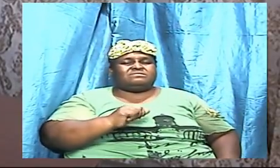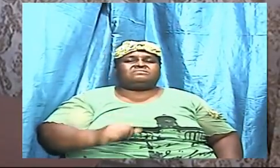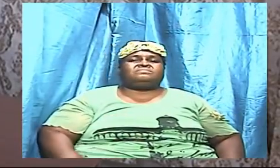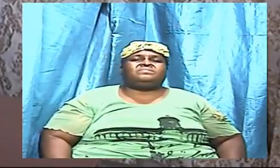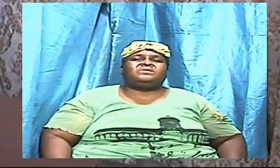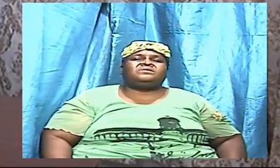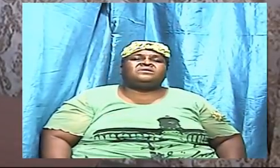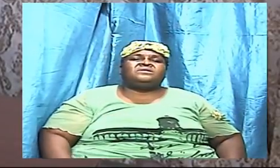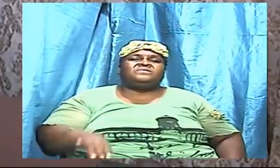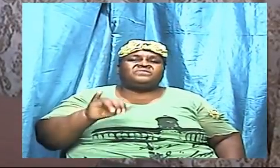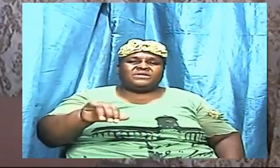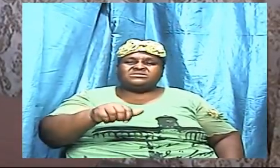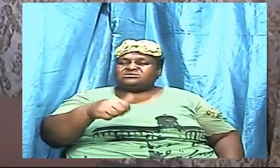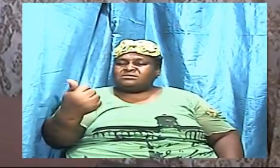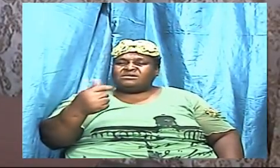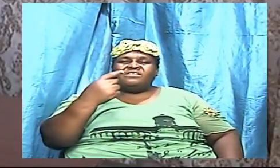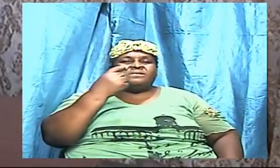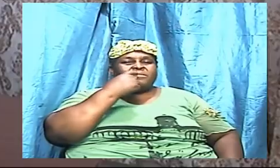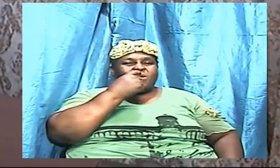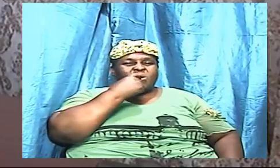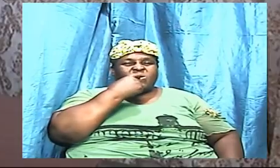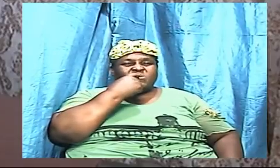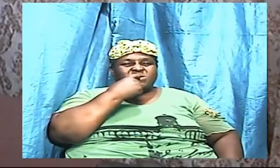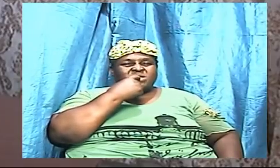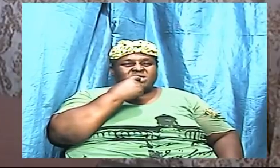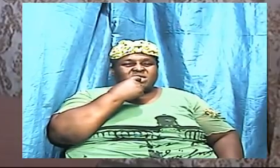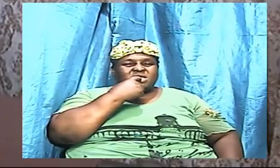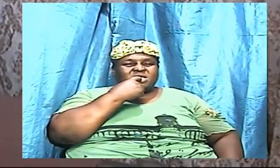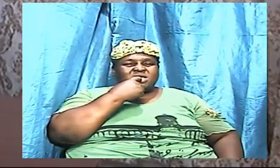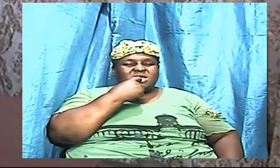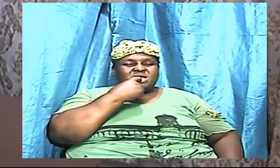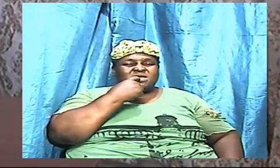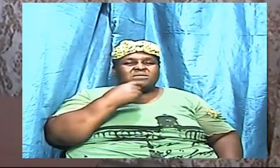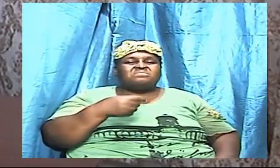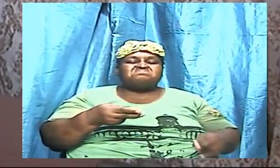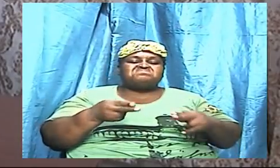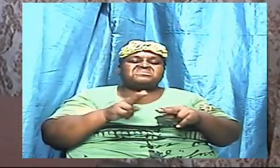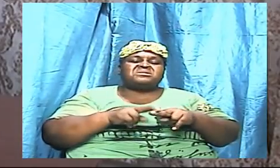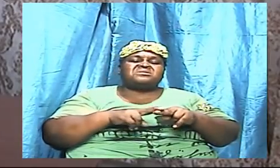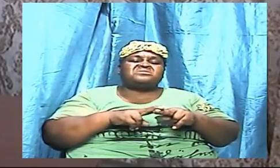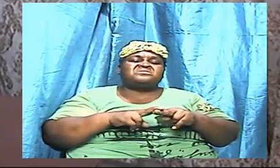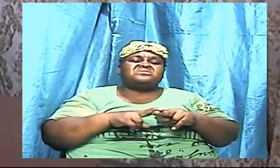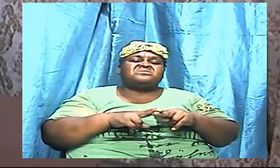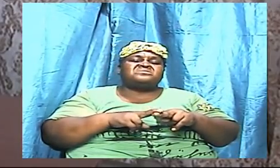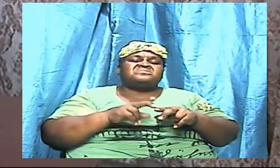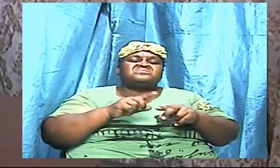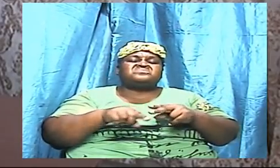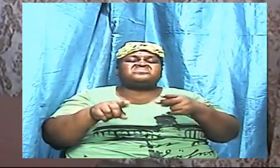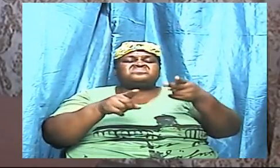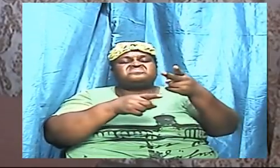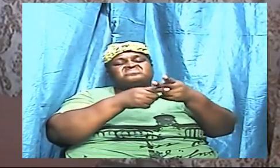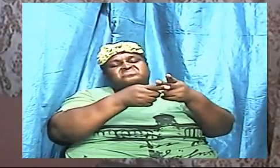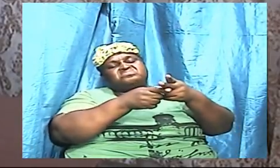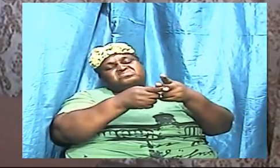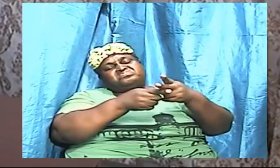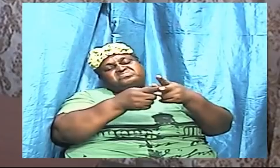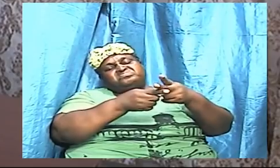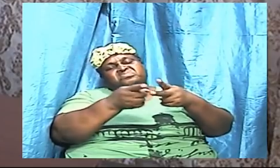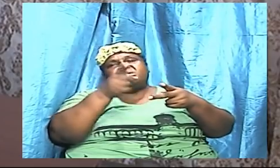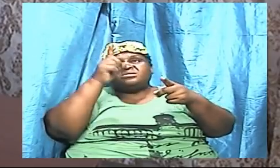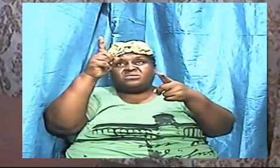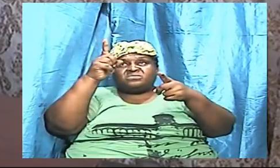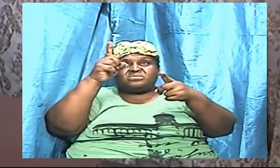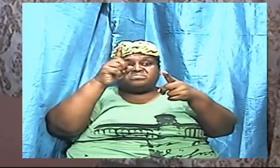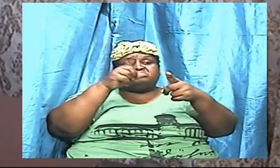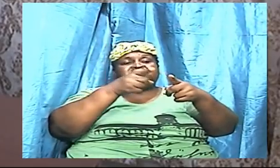that's the other mouth being added to the sword the other side being sharpened